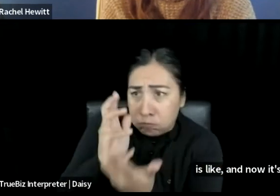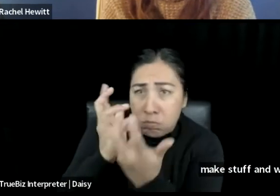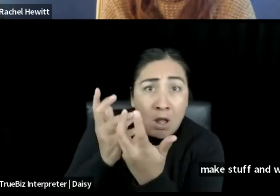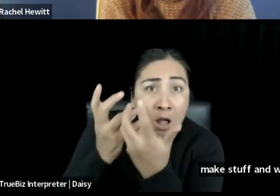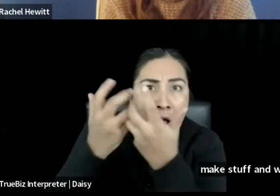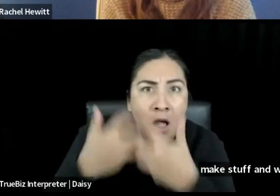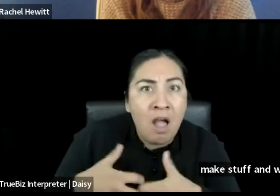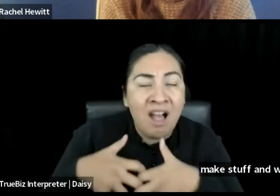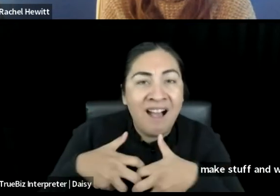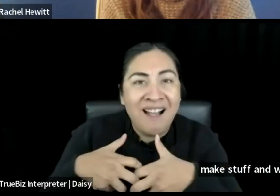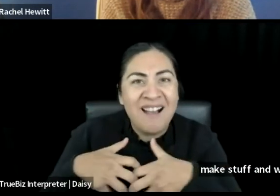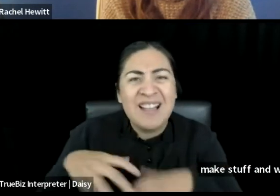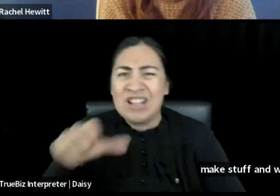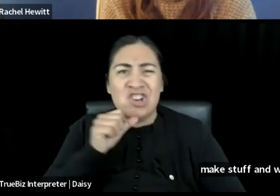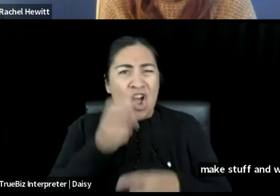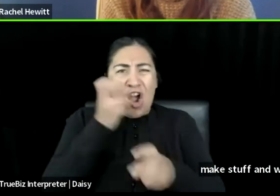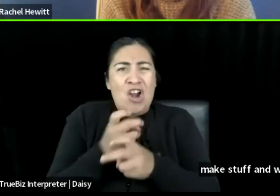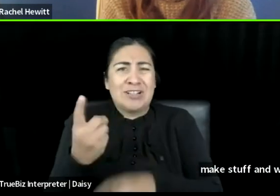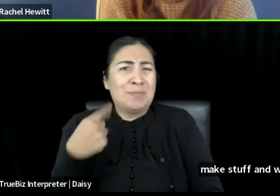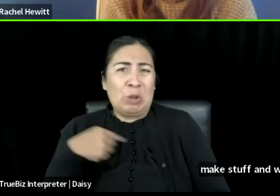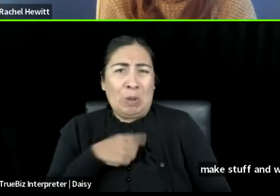It's just something we haven't done before.